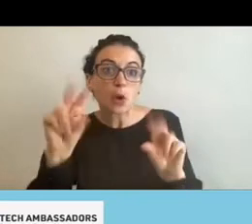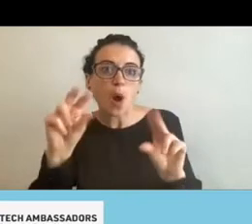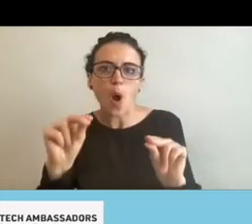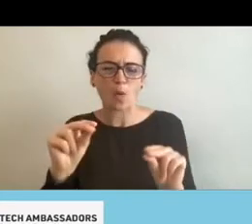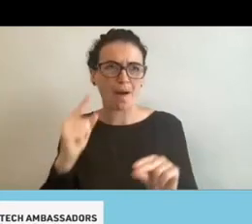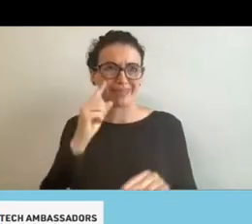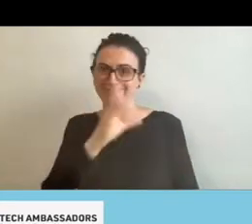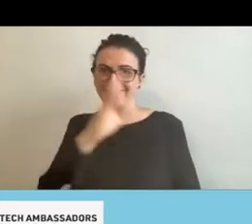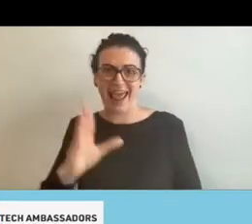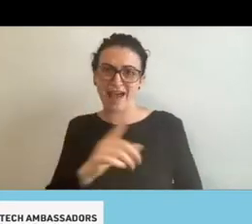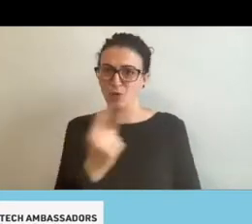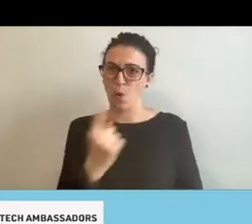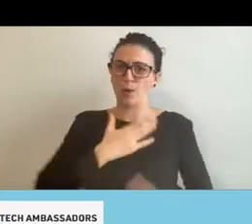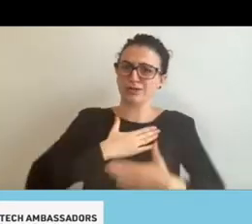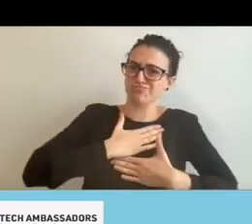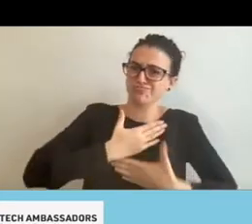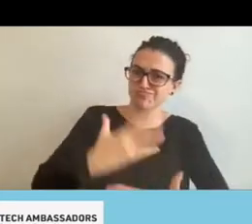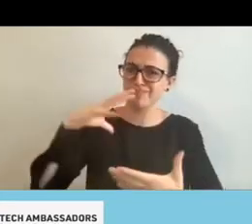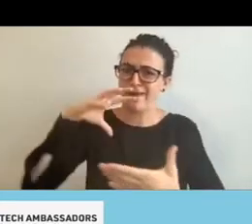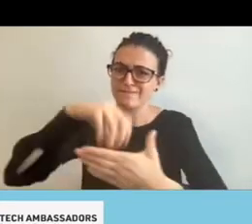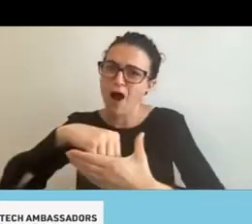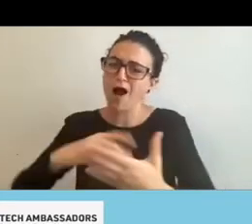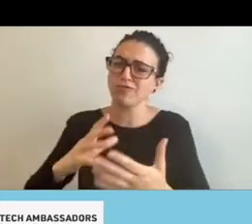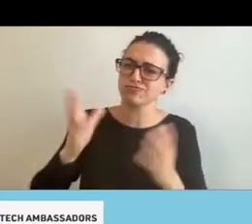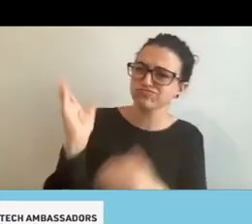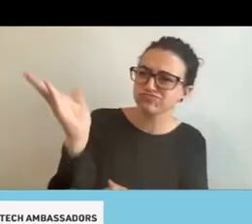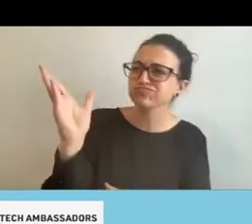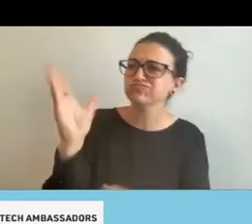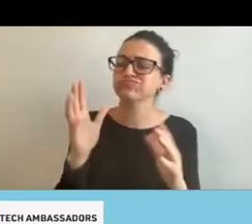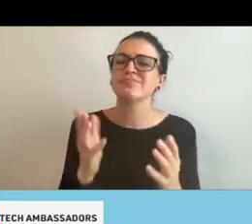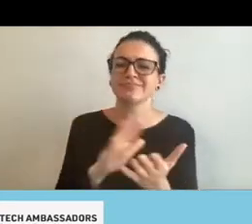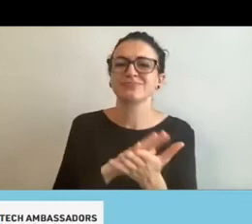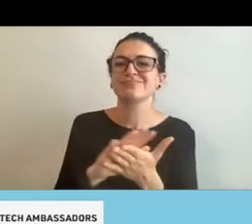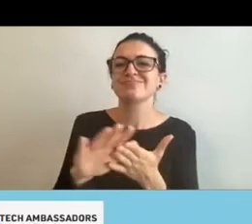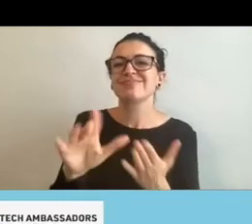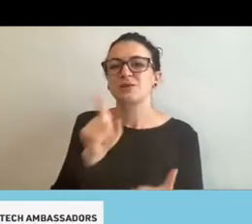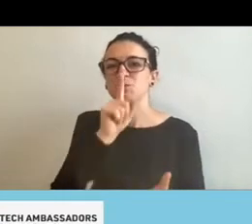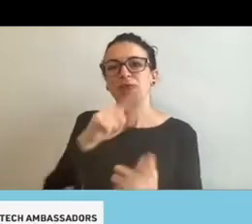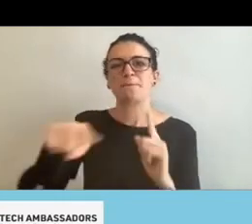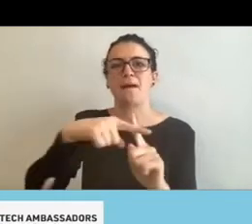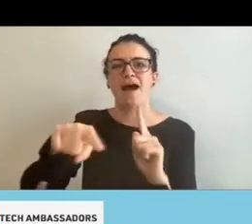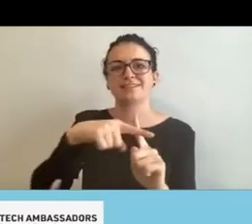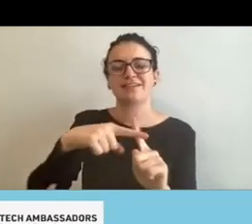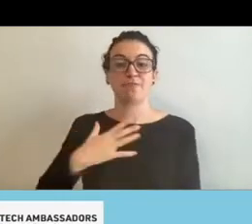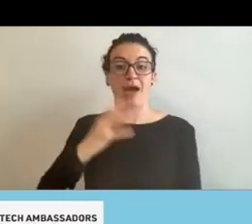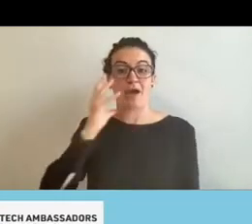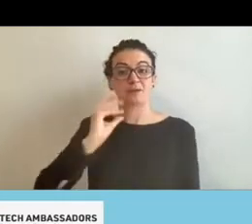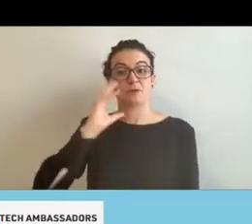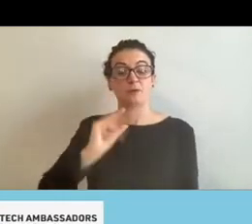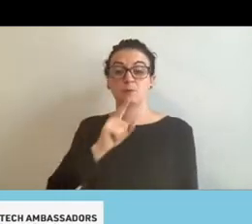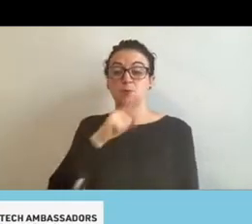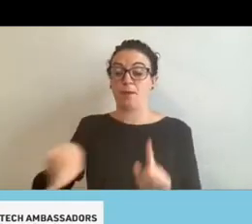Um, you were always positive and, um, it made my experience working with the team, uh, much, much more enjoyable with, with the